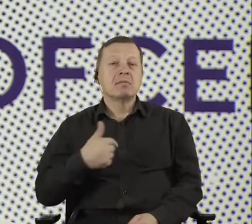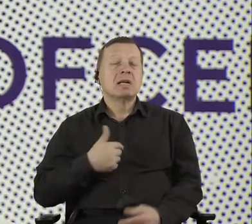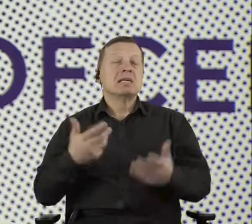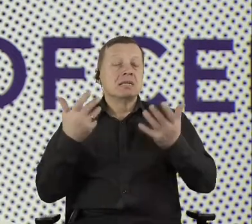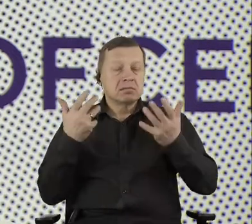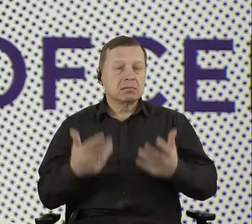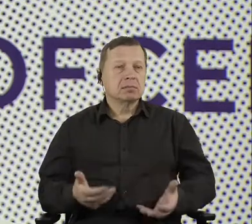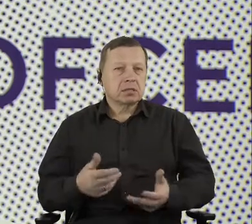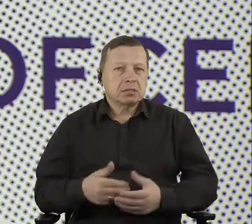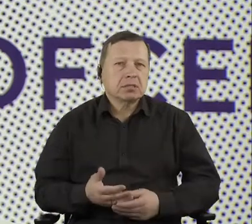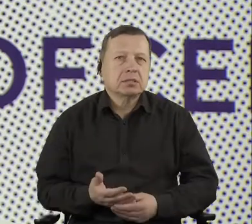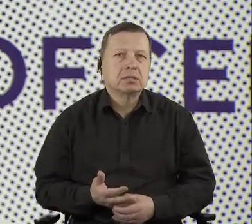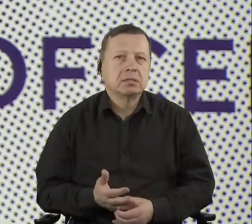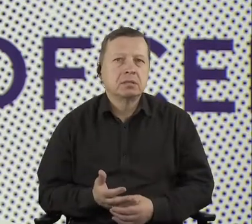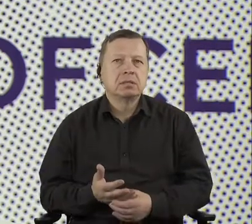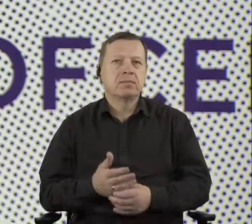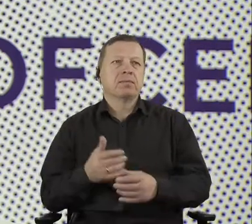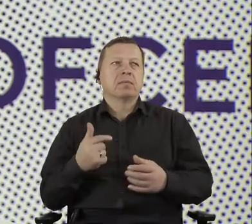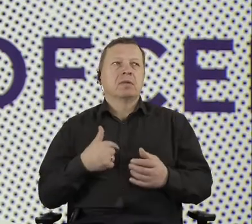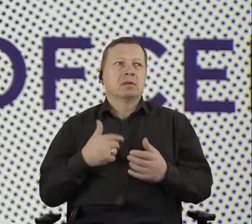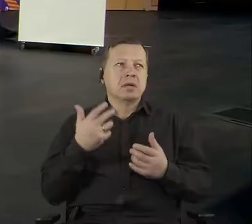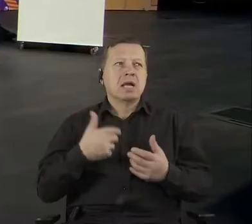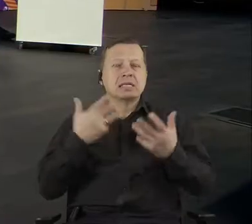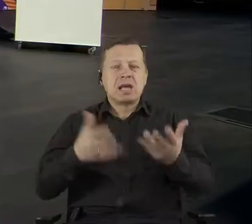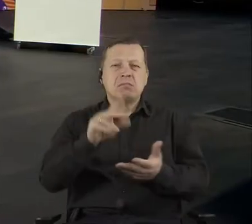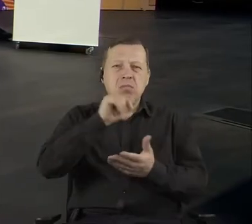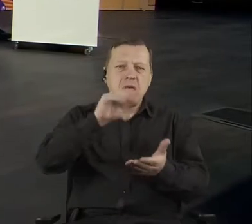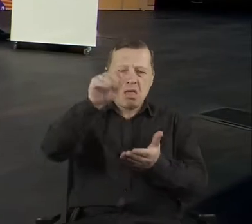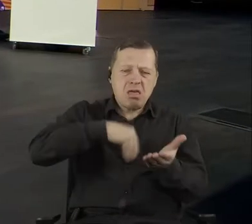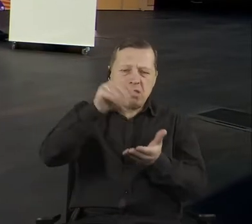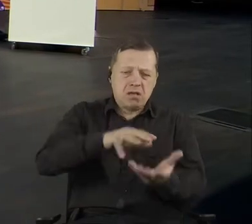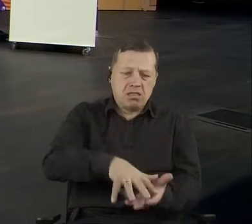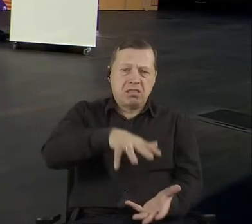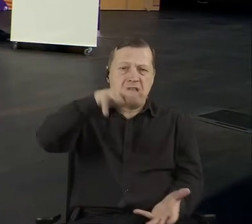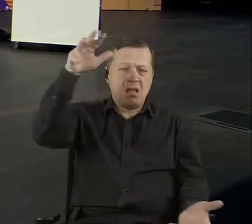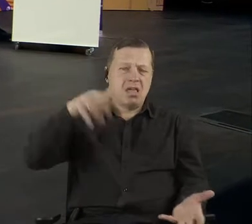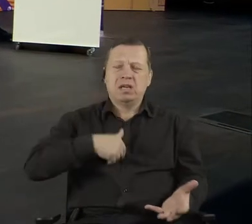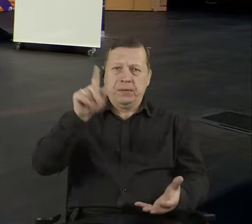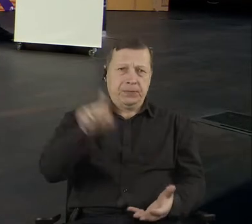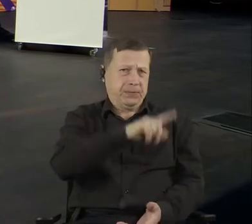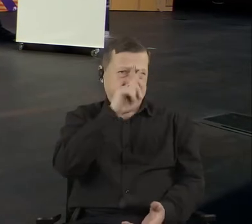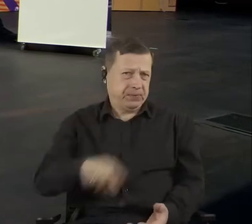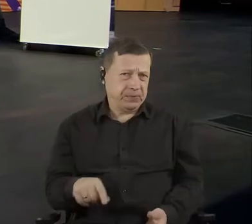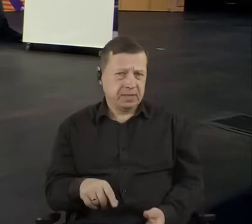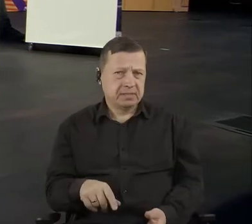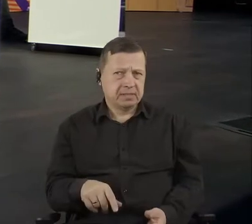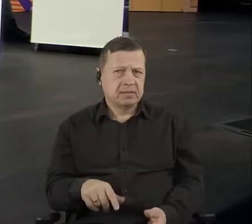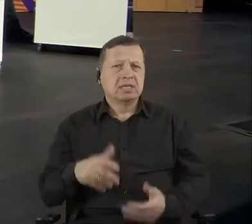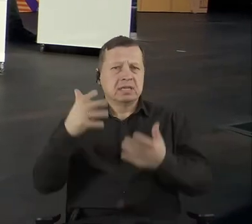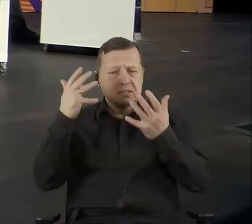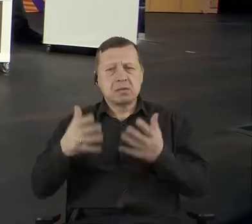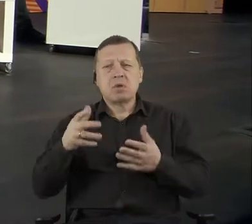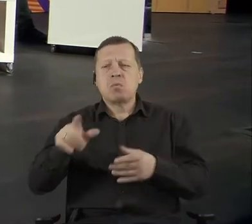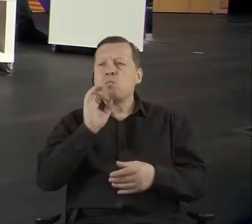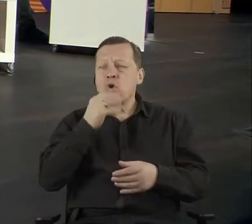dignity, but we also took a great advantage of the new generation coming to the ministries, change agents. And so